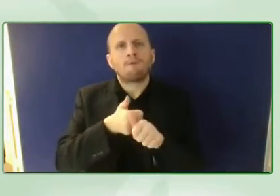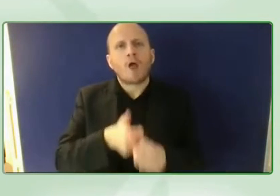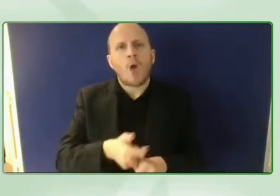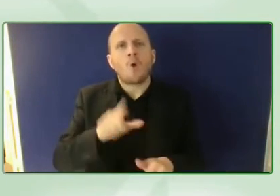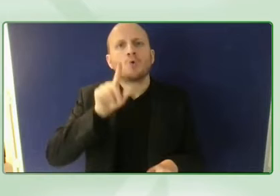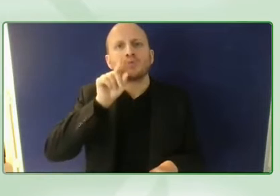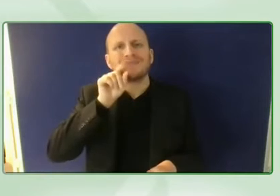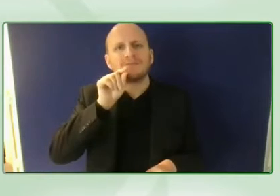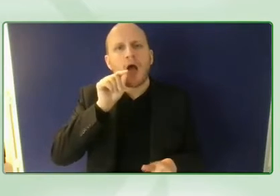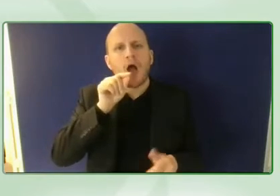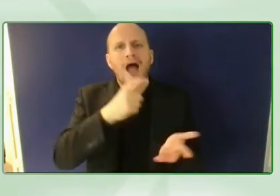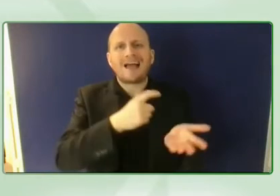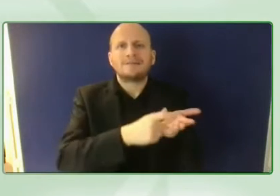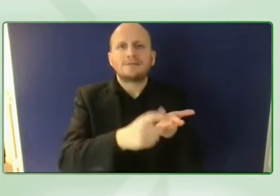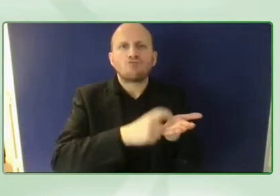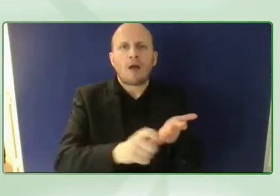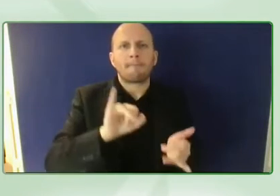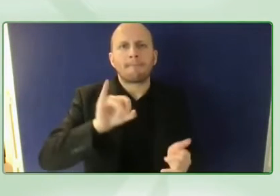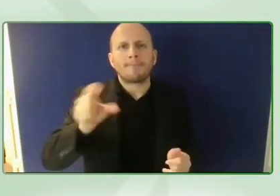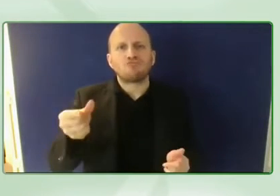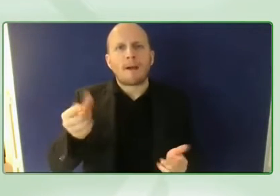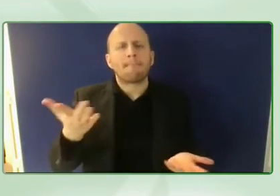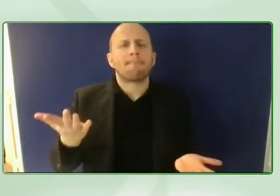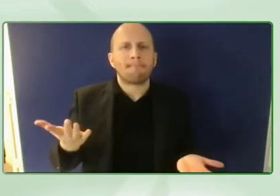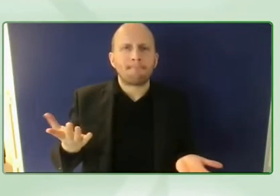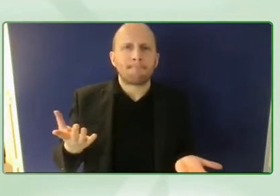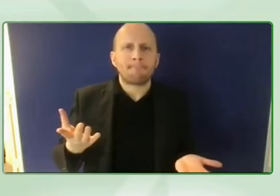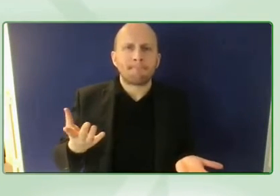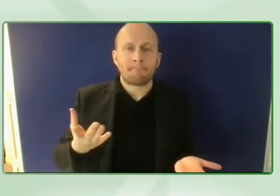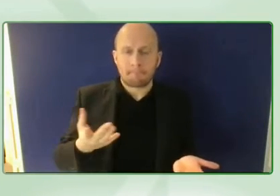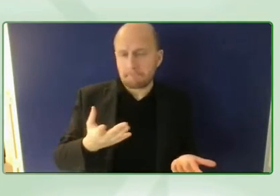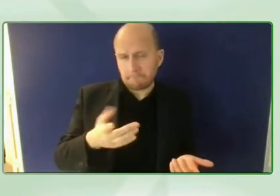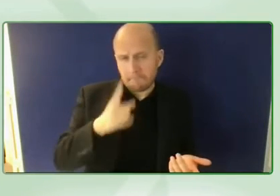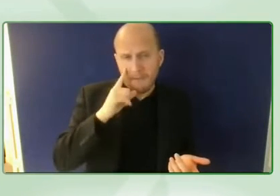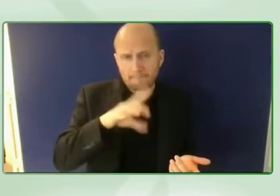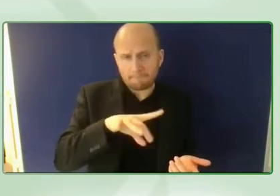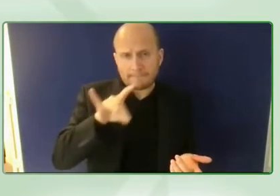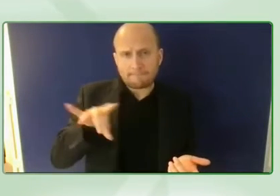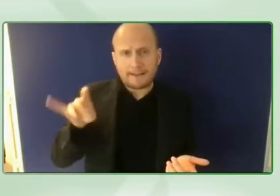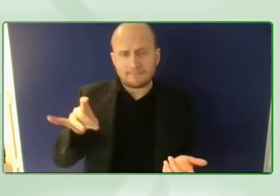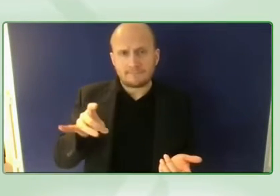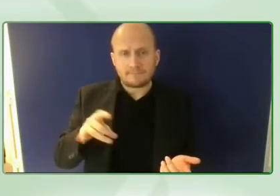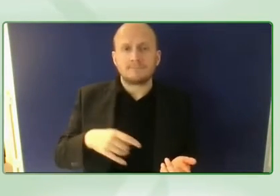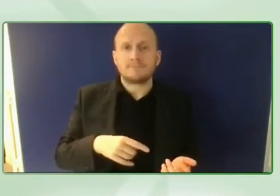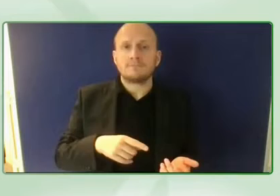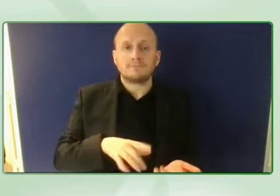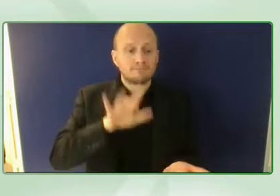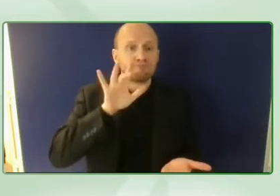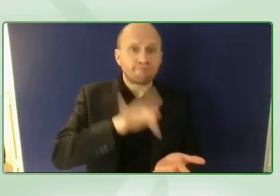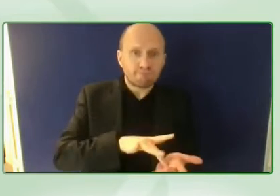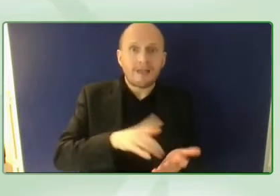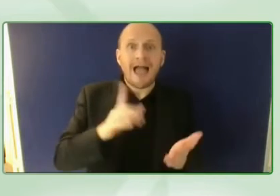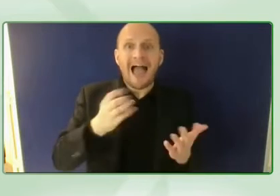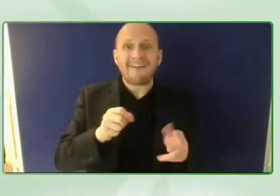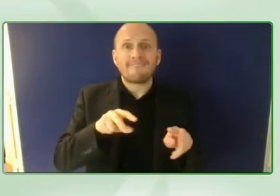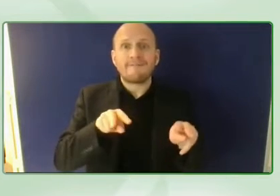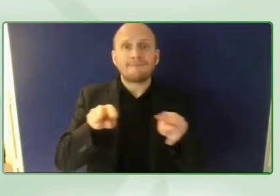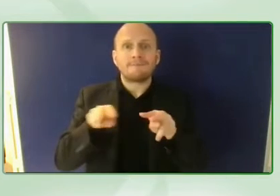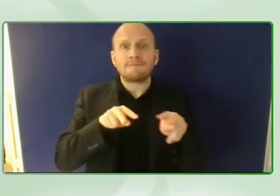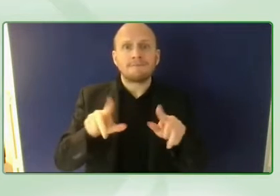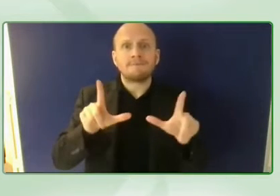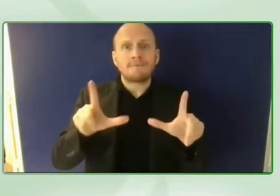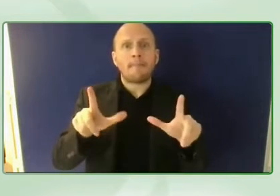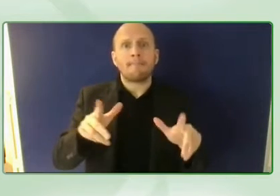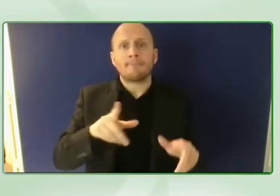um so really simple to do share the campaign film because actually the campaign film